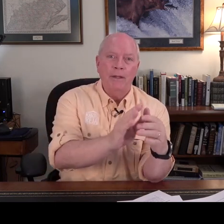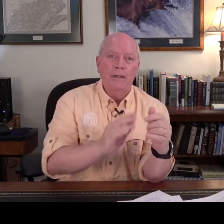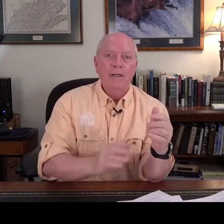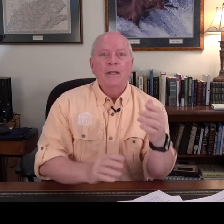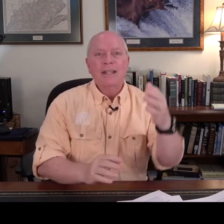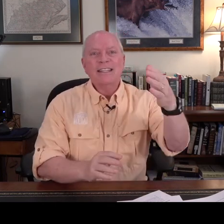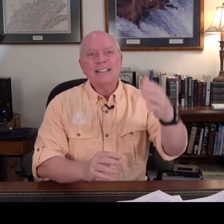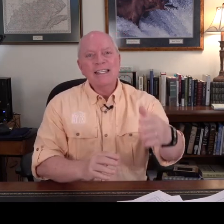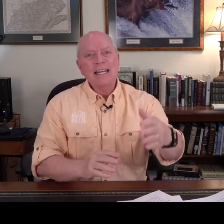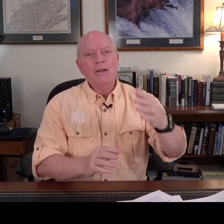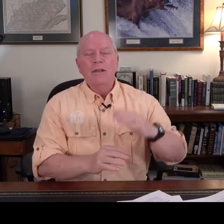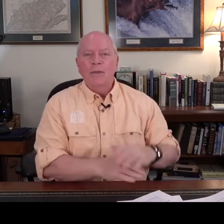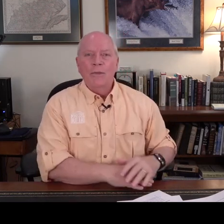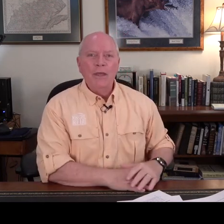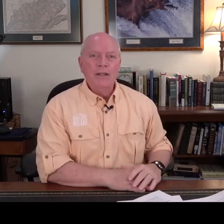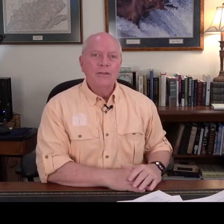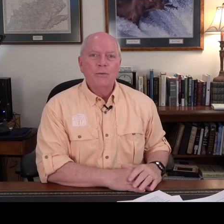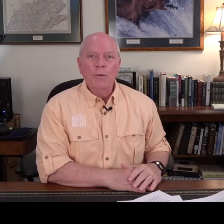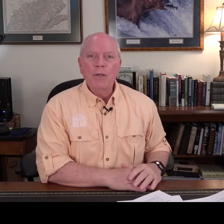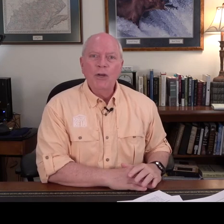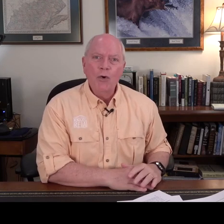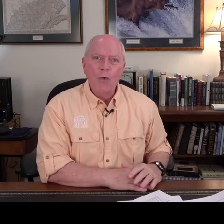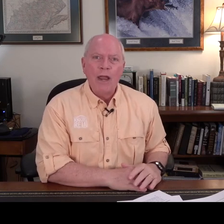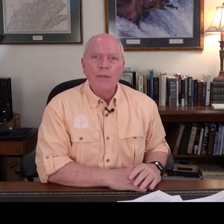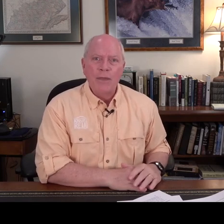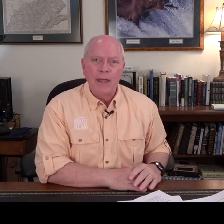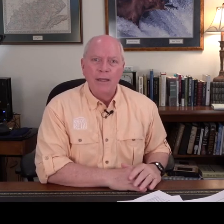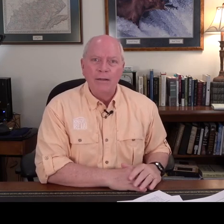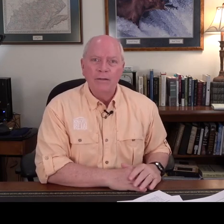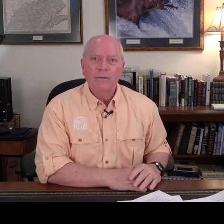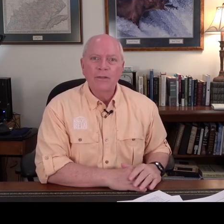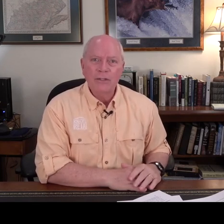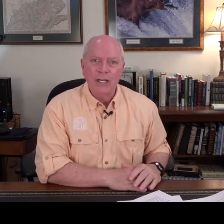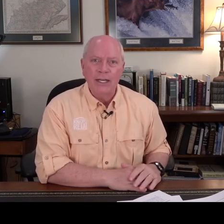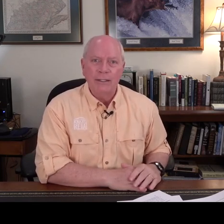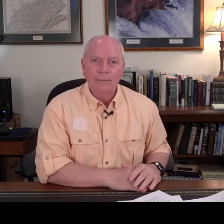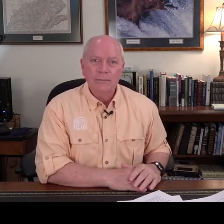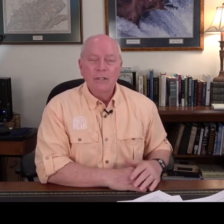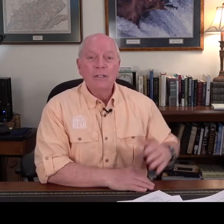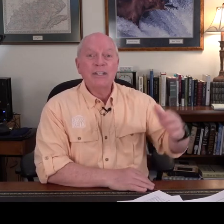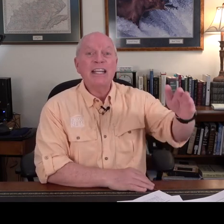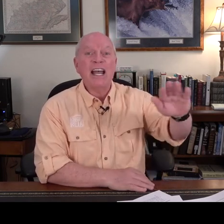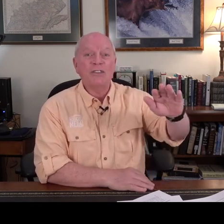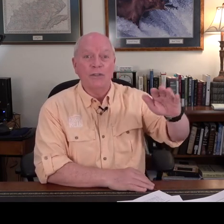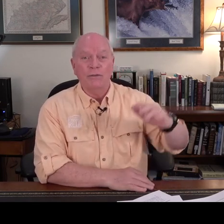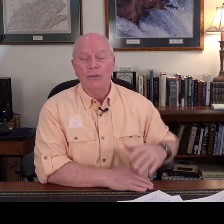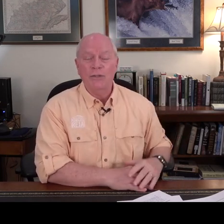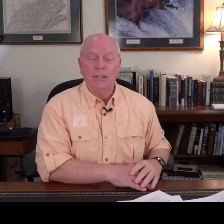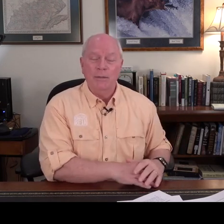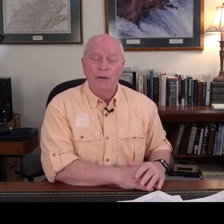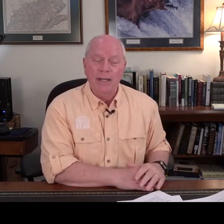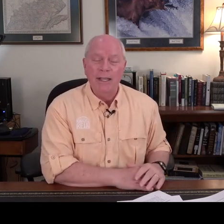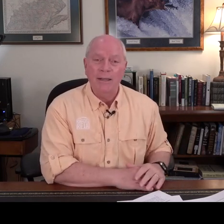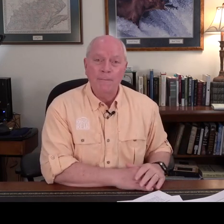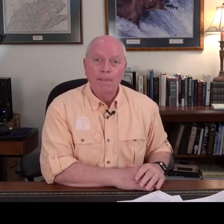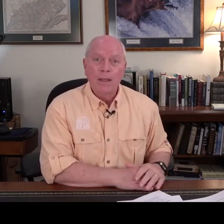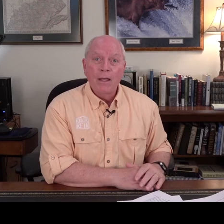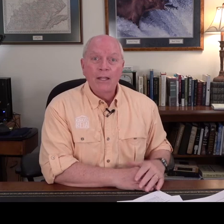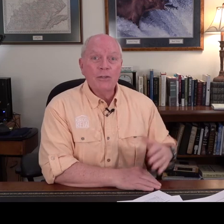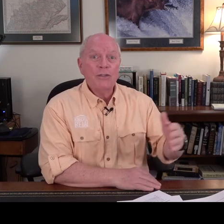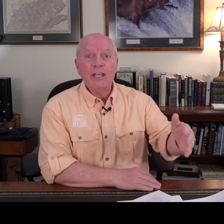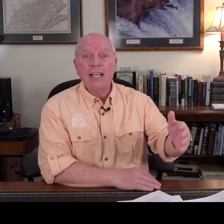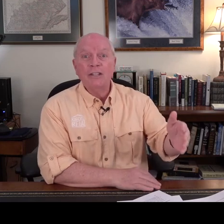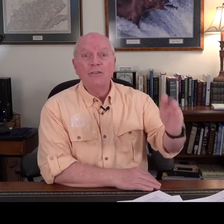something that the city thinks will be a great thing for the city the city council views it to be a great thing